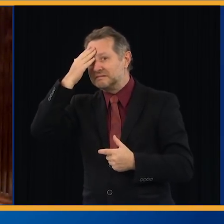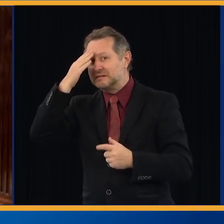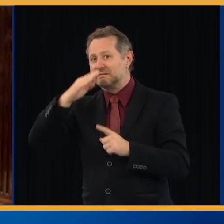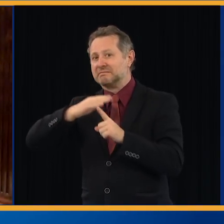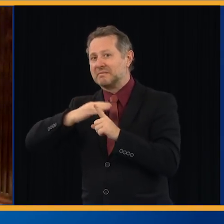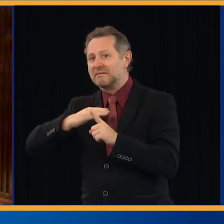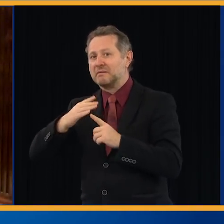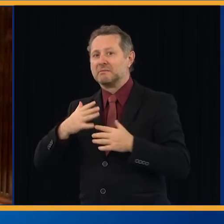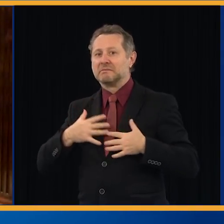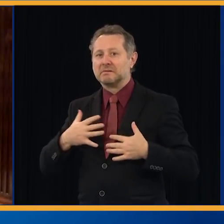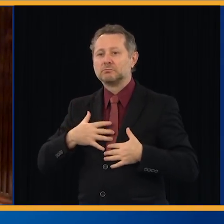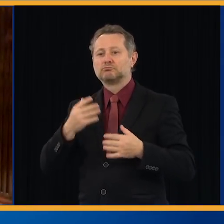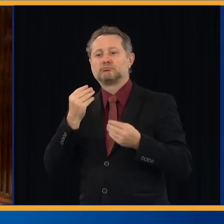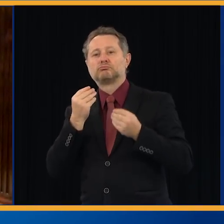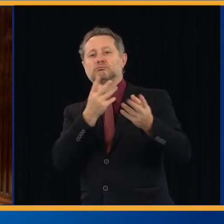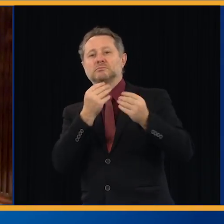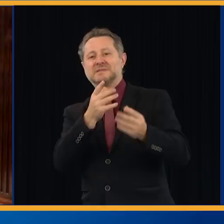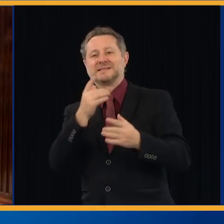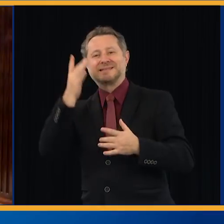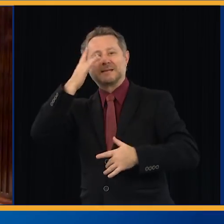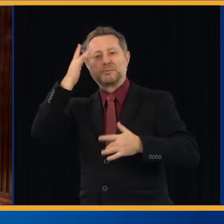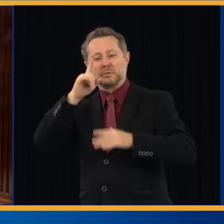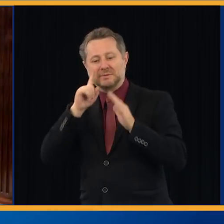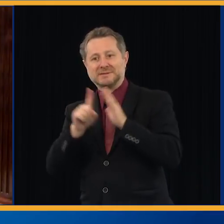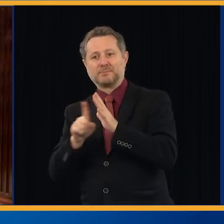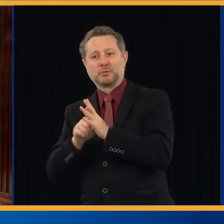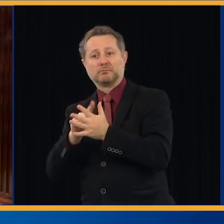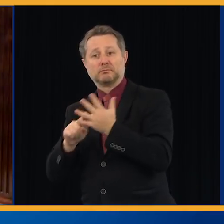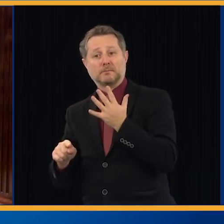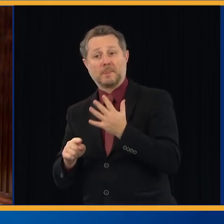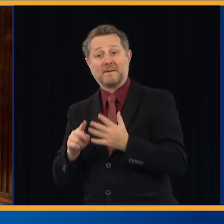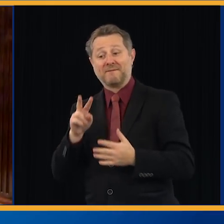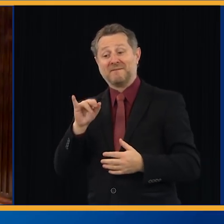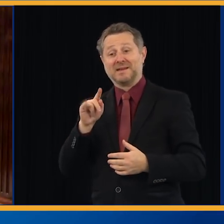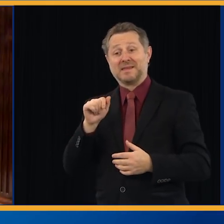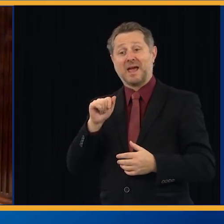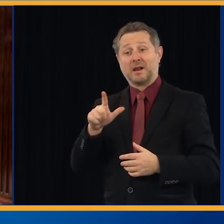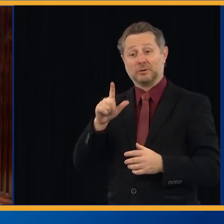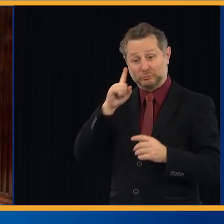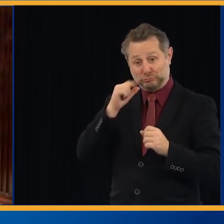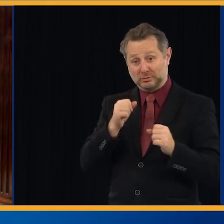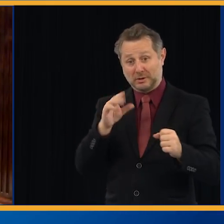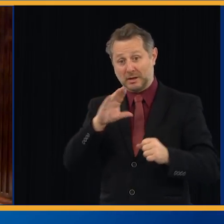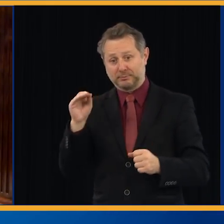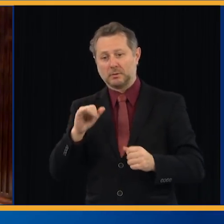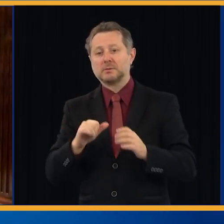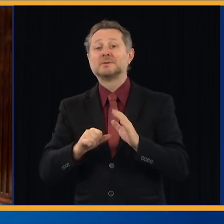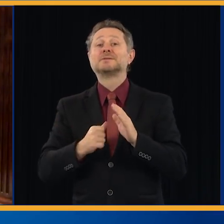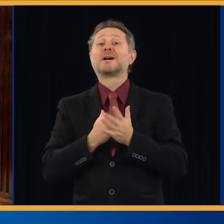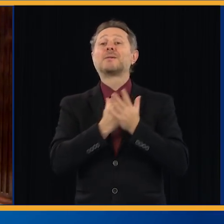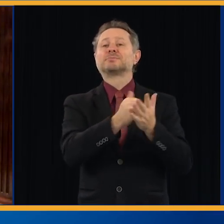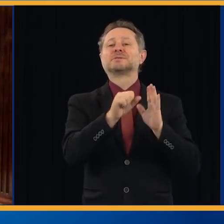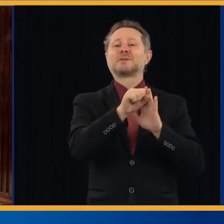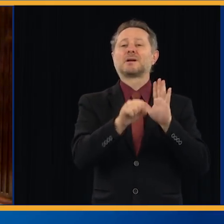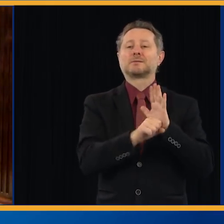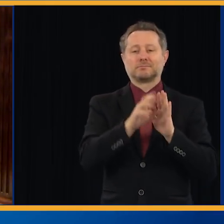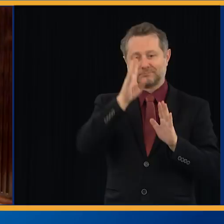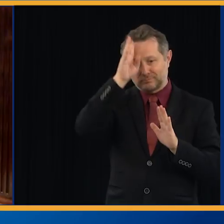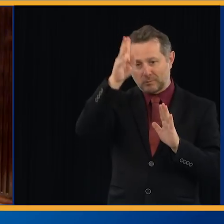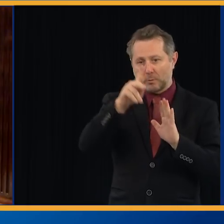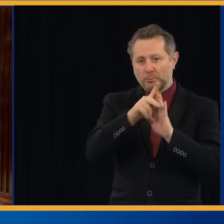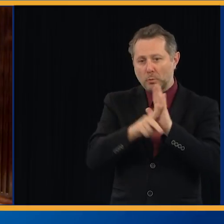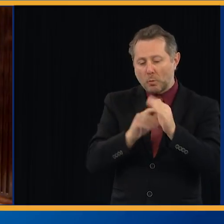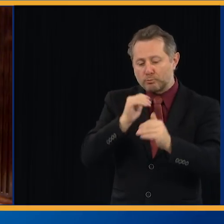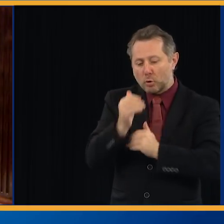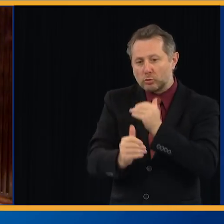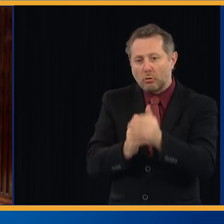Strategies is also working directly with the state to develop protocols and workflow materials for contract tracers and managers.